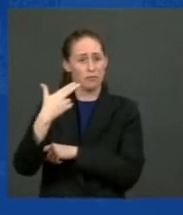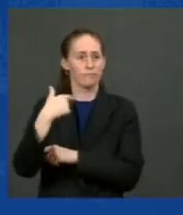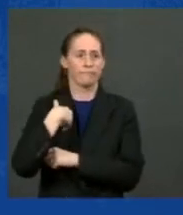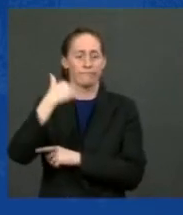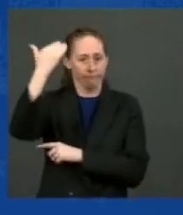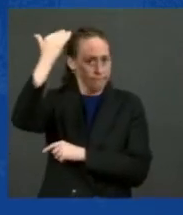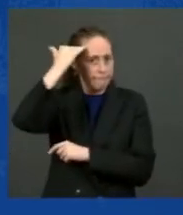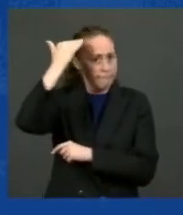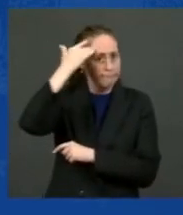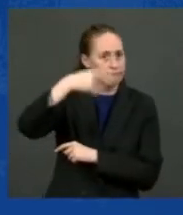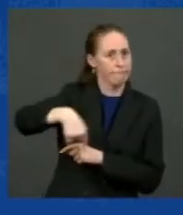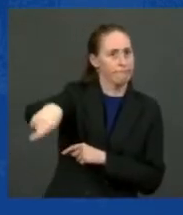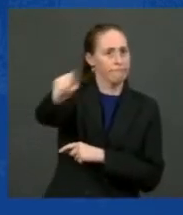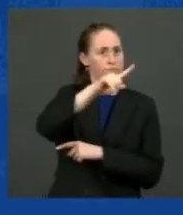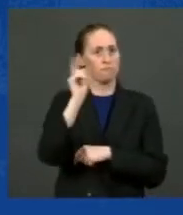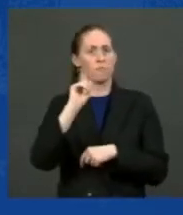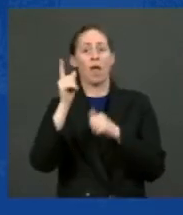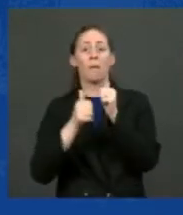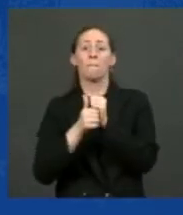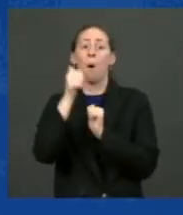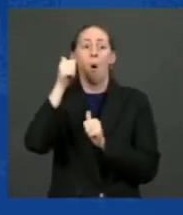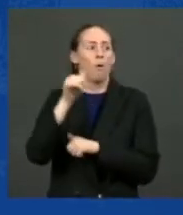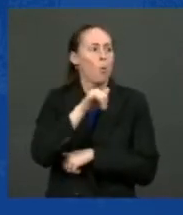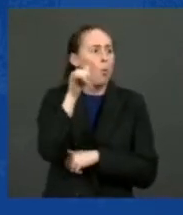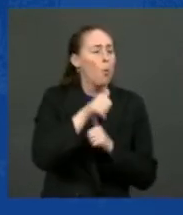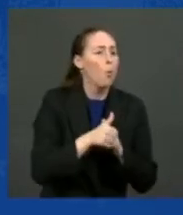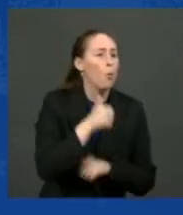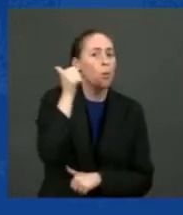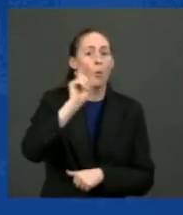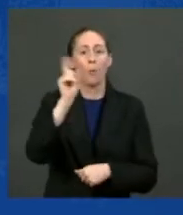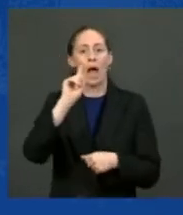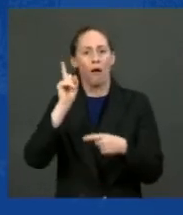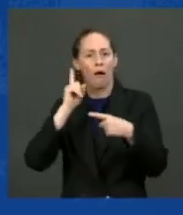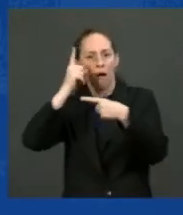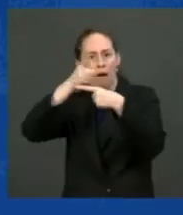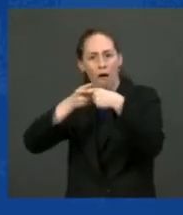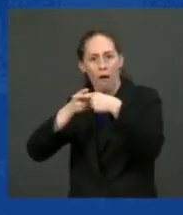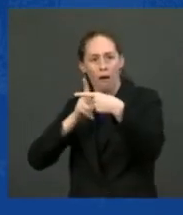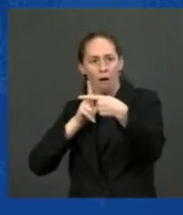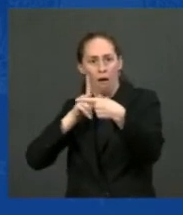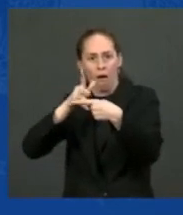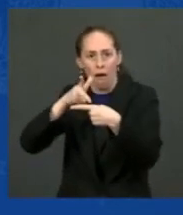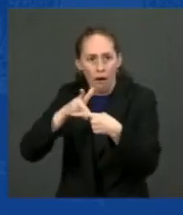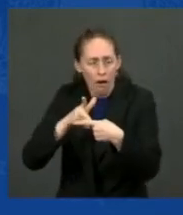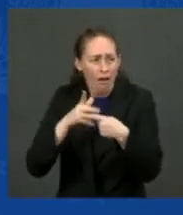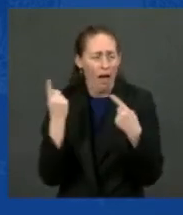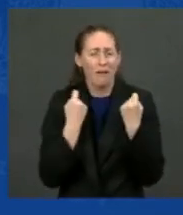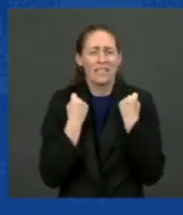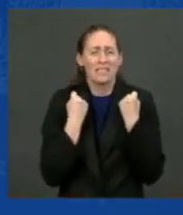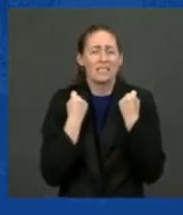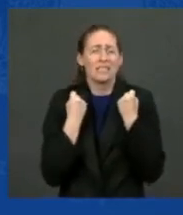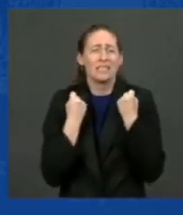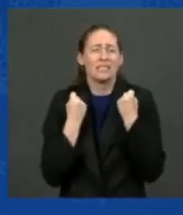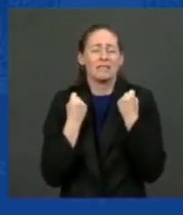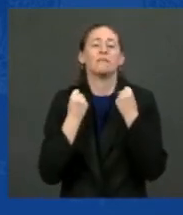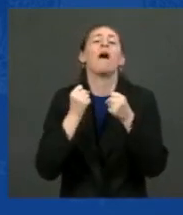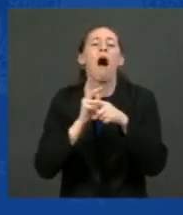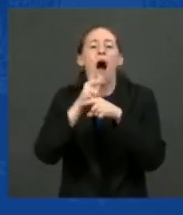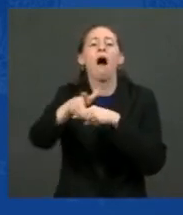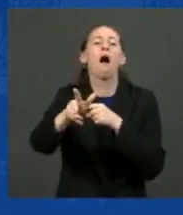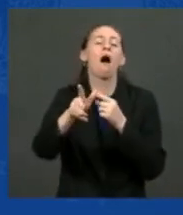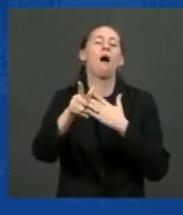live in and where it is. That you hold your breath when you're driving over trying to cross the street. Not a joke.